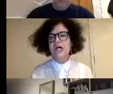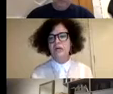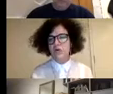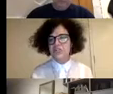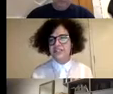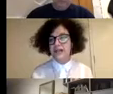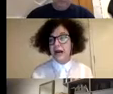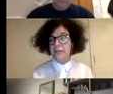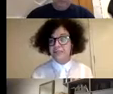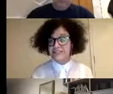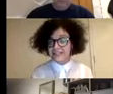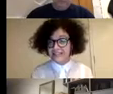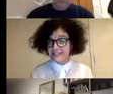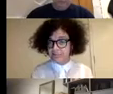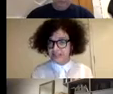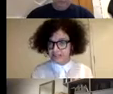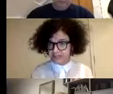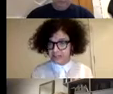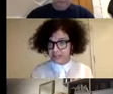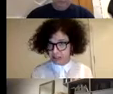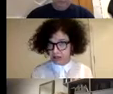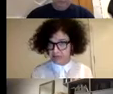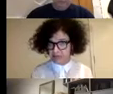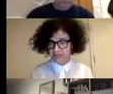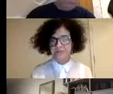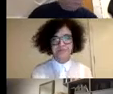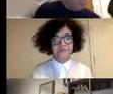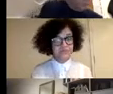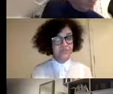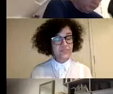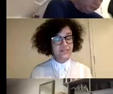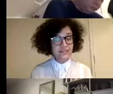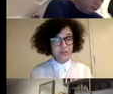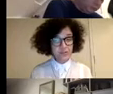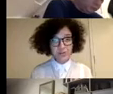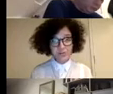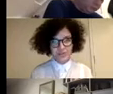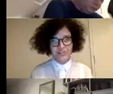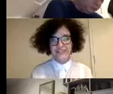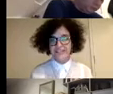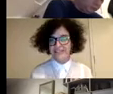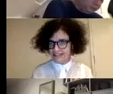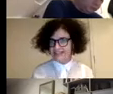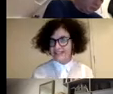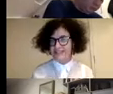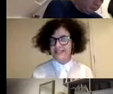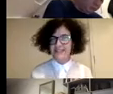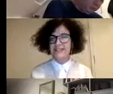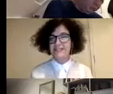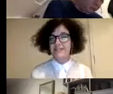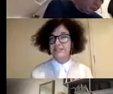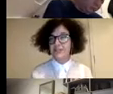causing unprecedented by diversity loss. The good news. The